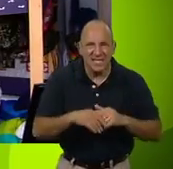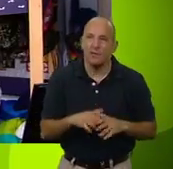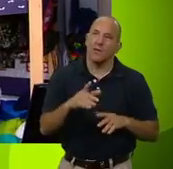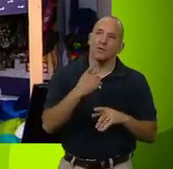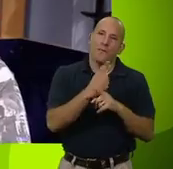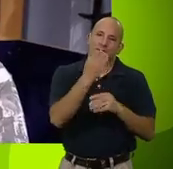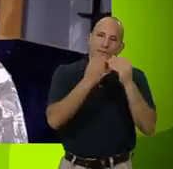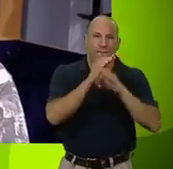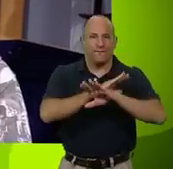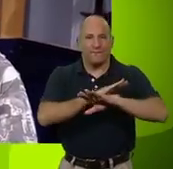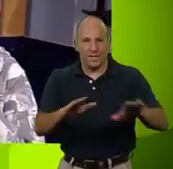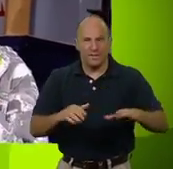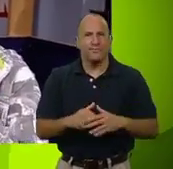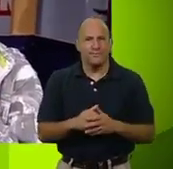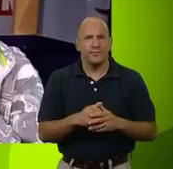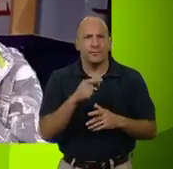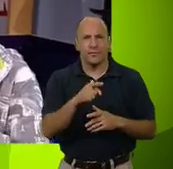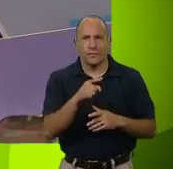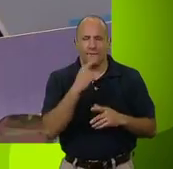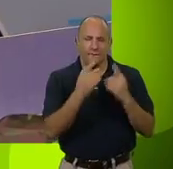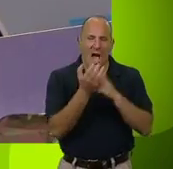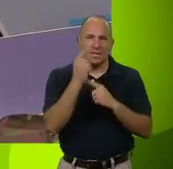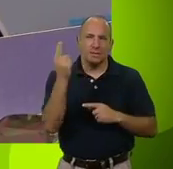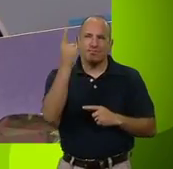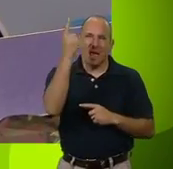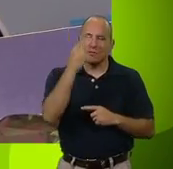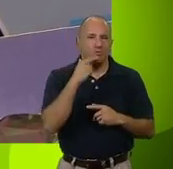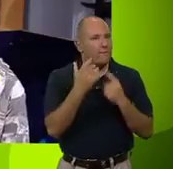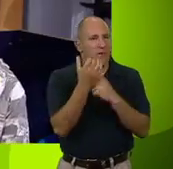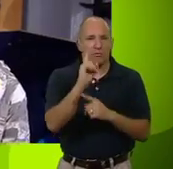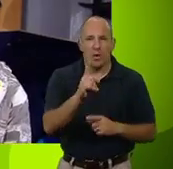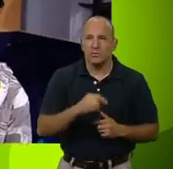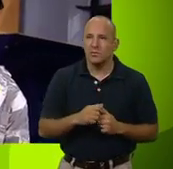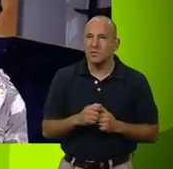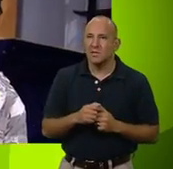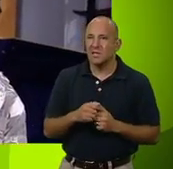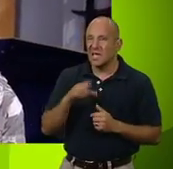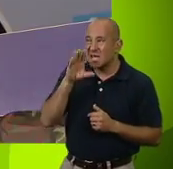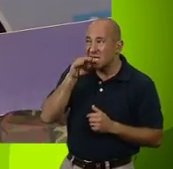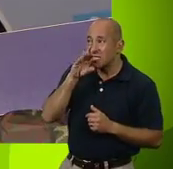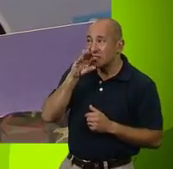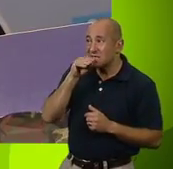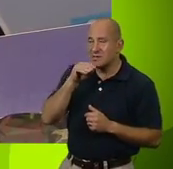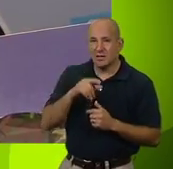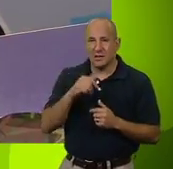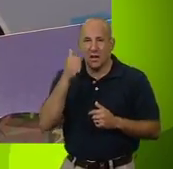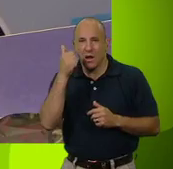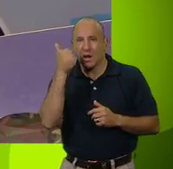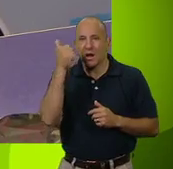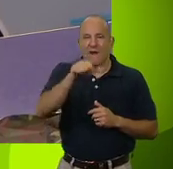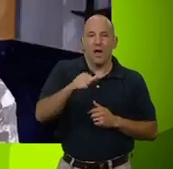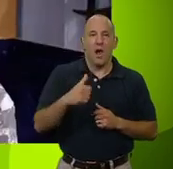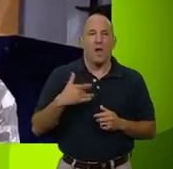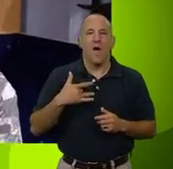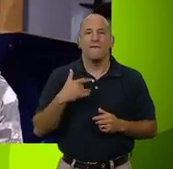your eating habits. Tell me, what is the one thing you won't find in space? Geese? Intelligent life,